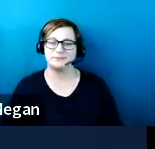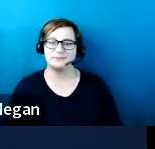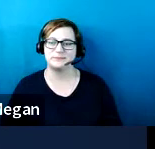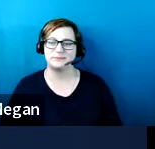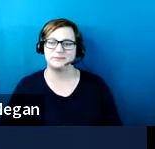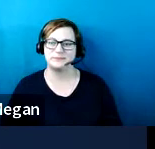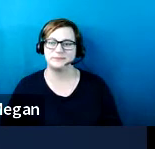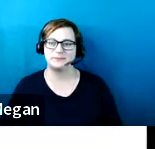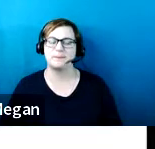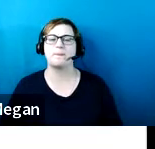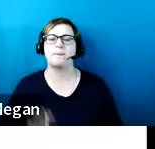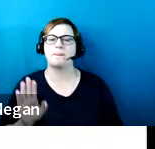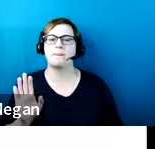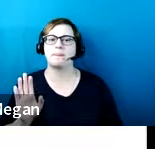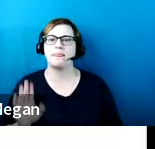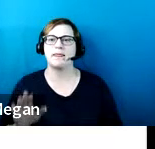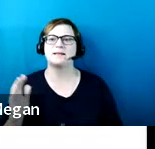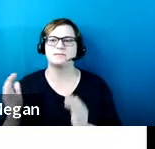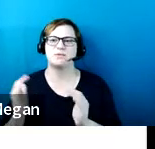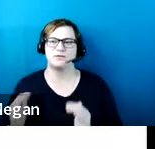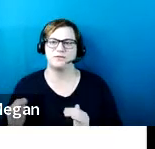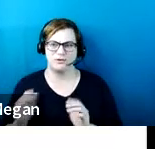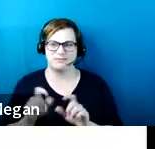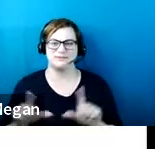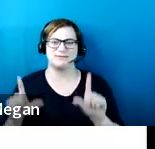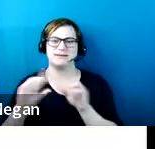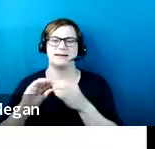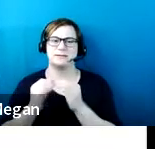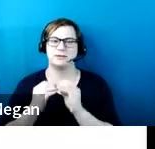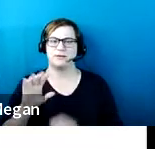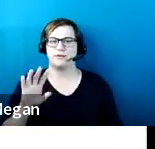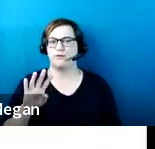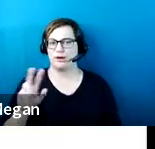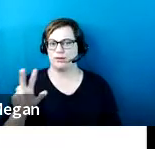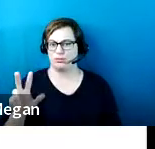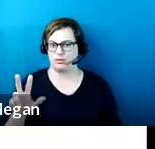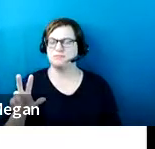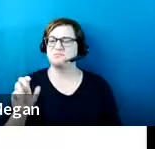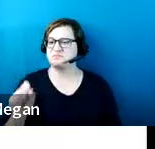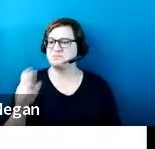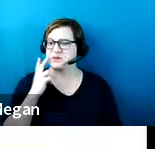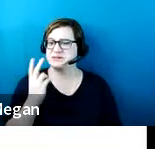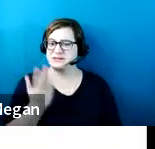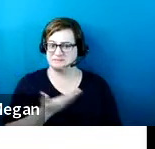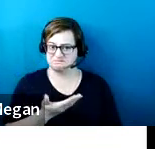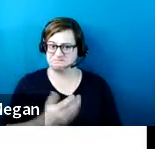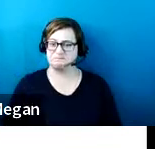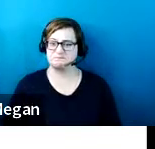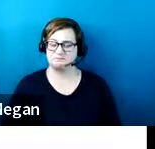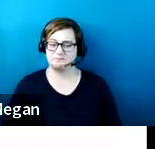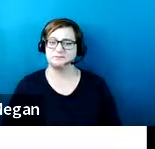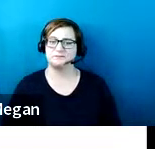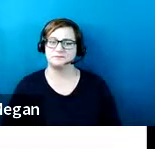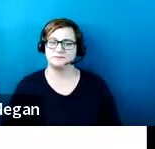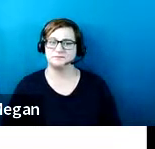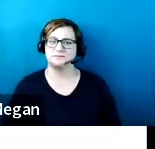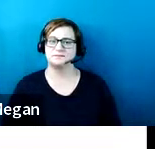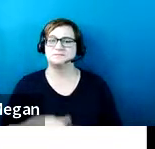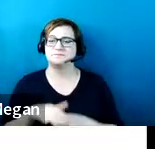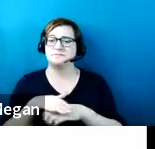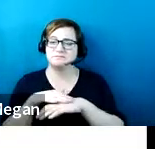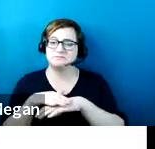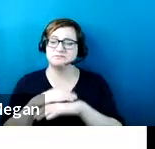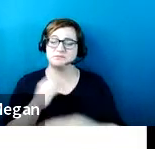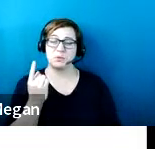Okay. So let's move on to slide number 43. So on slide number 43, at least one accessible